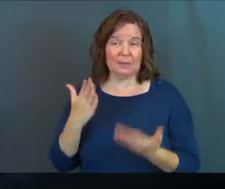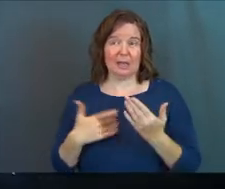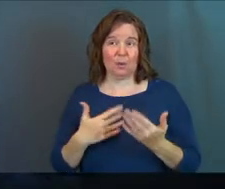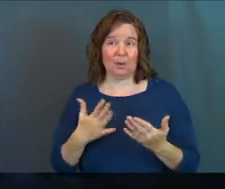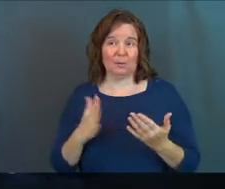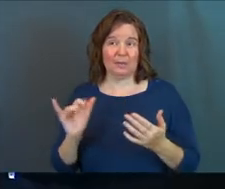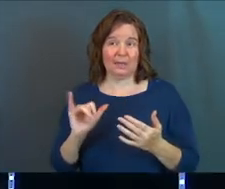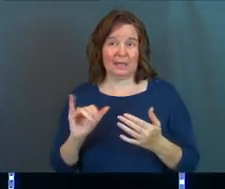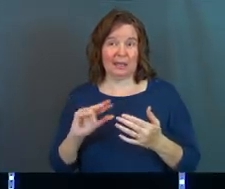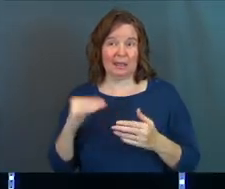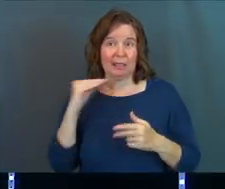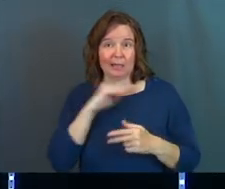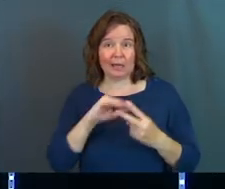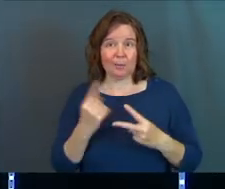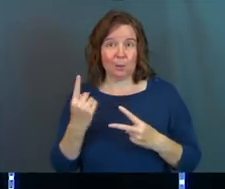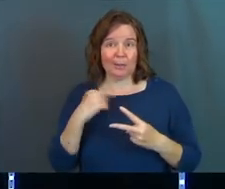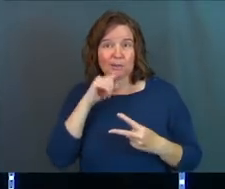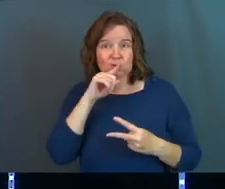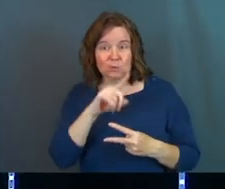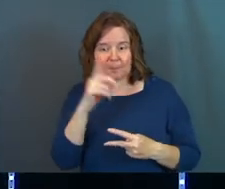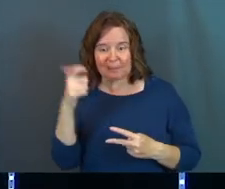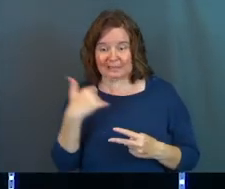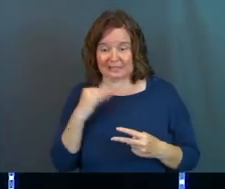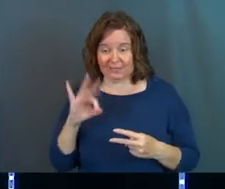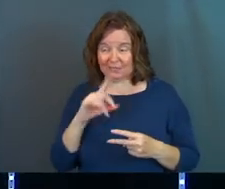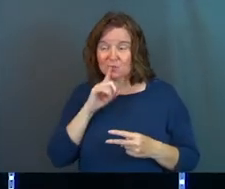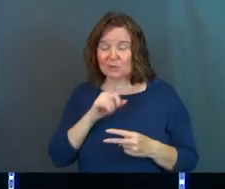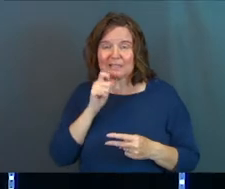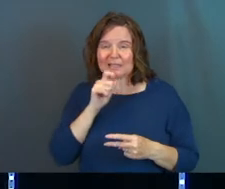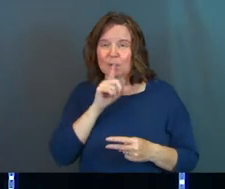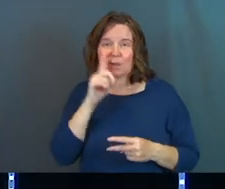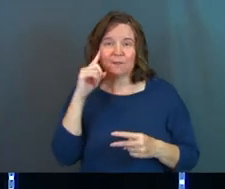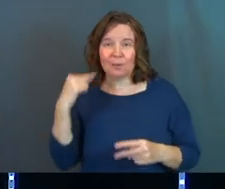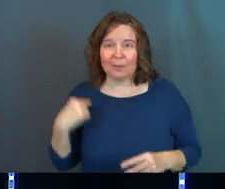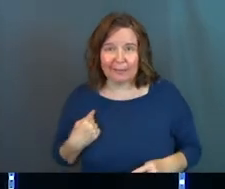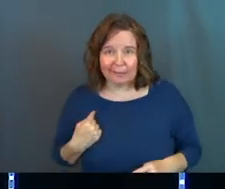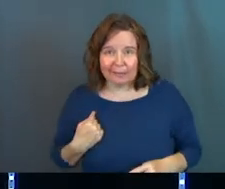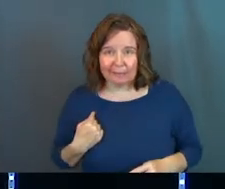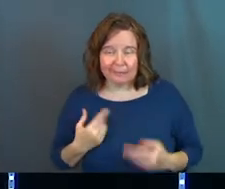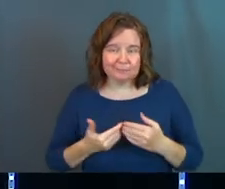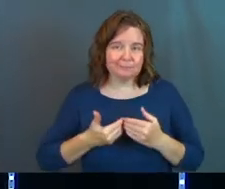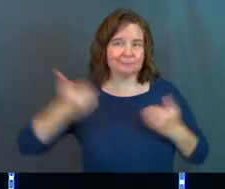it may as well be lie number one that's true. true. Because even if he's real, he's not real for me.